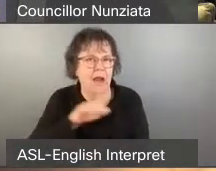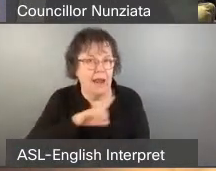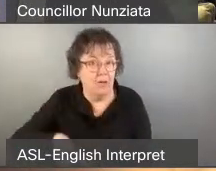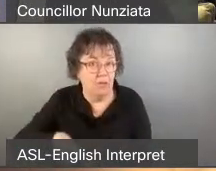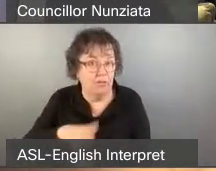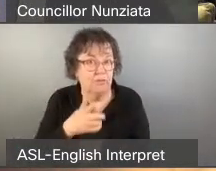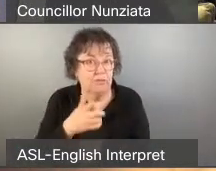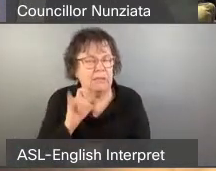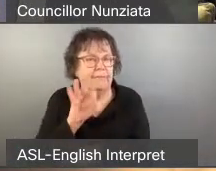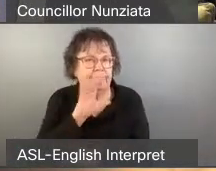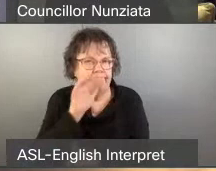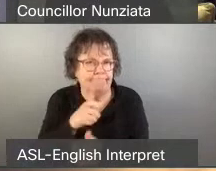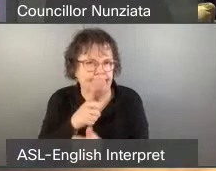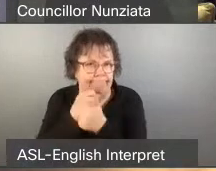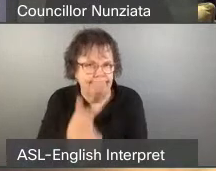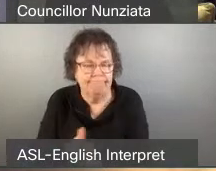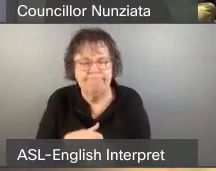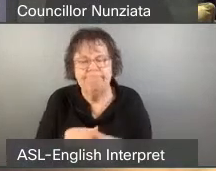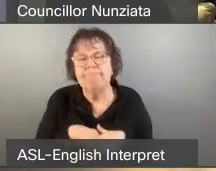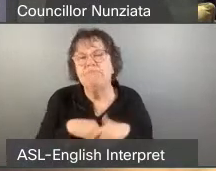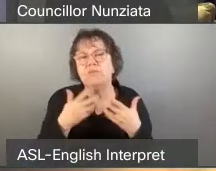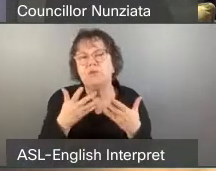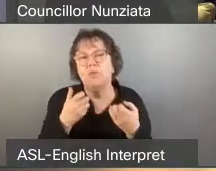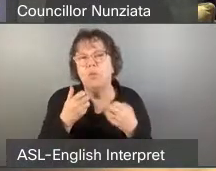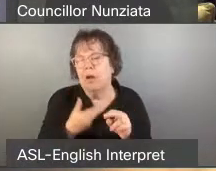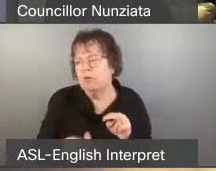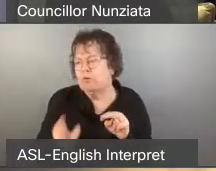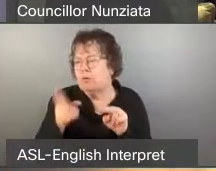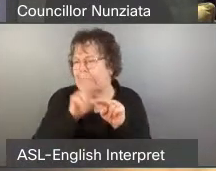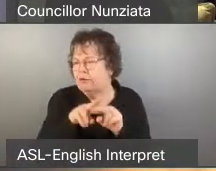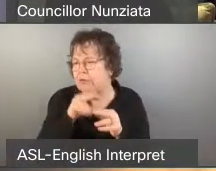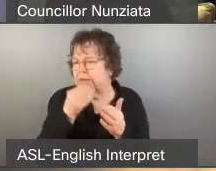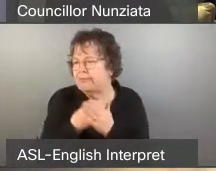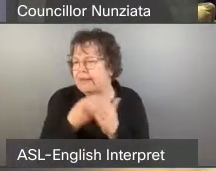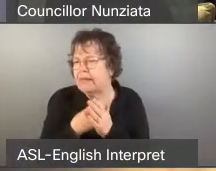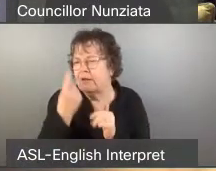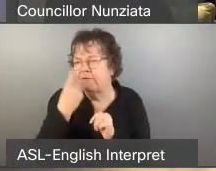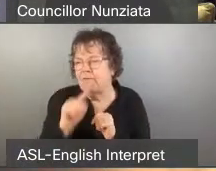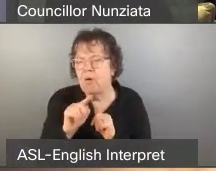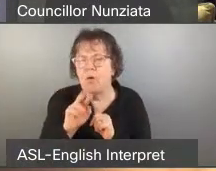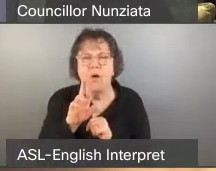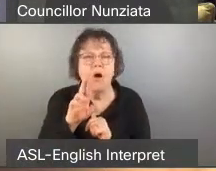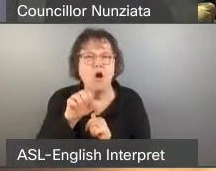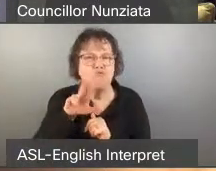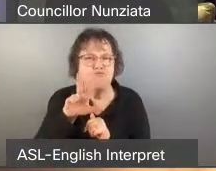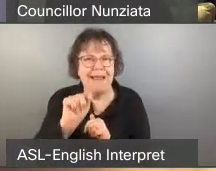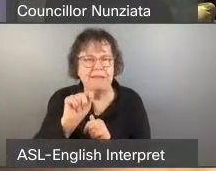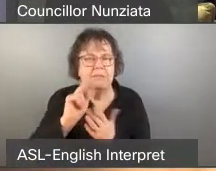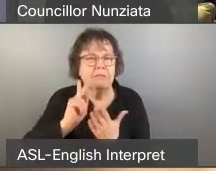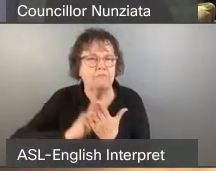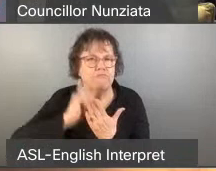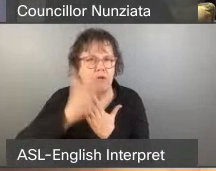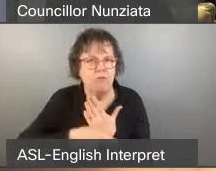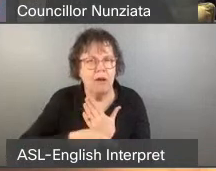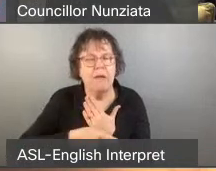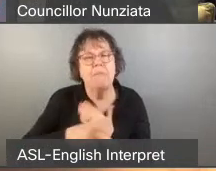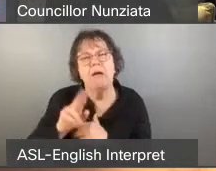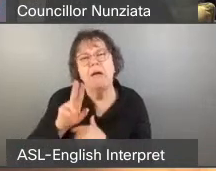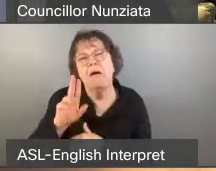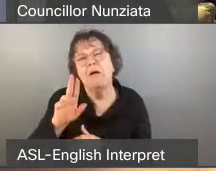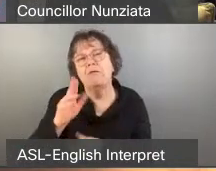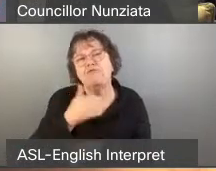to increase funding for the rent grant program, a non repayable grant from the Toronto rent bank